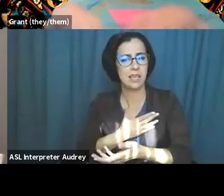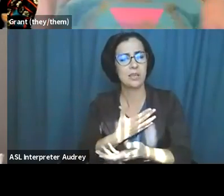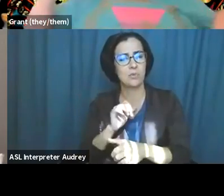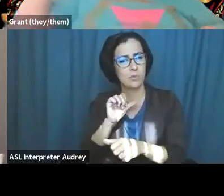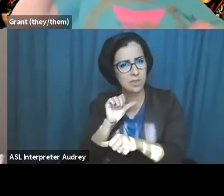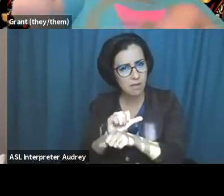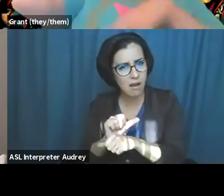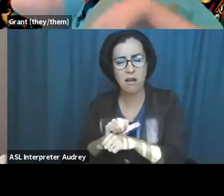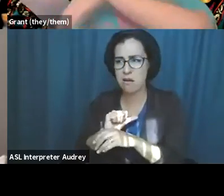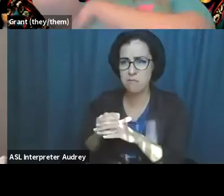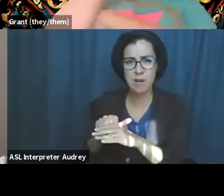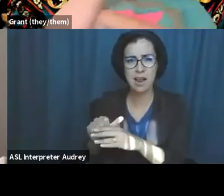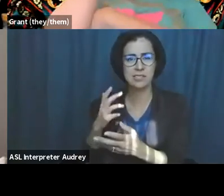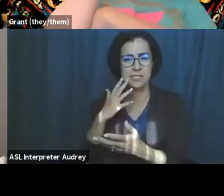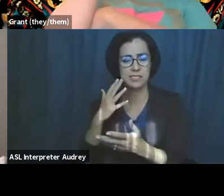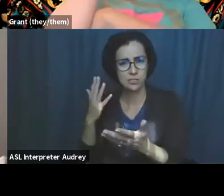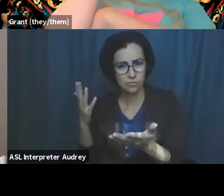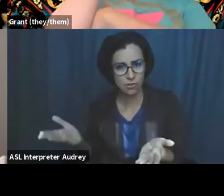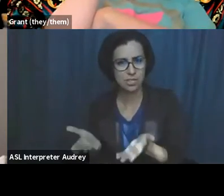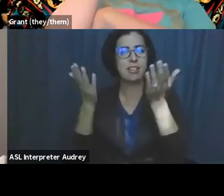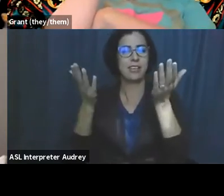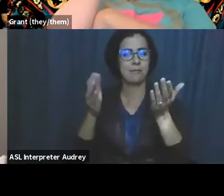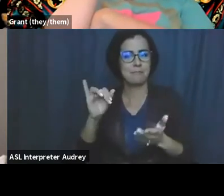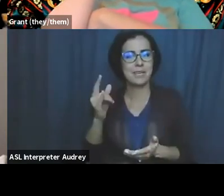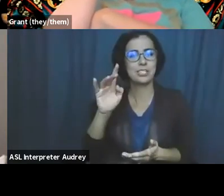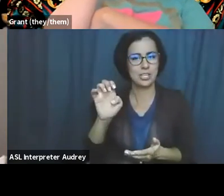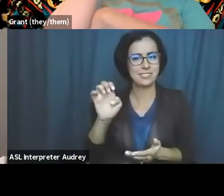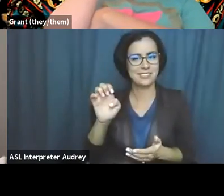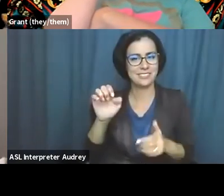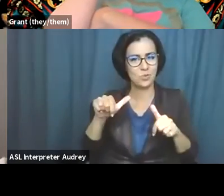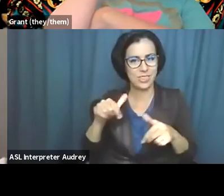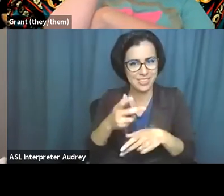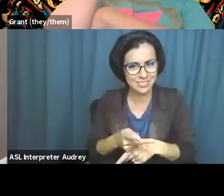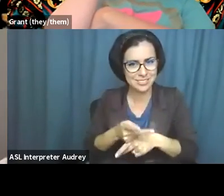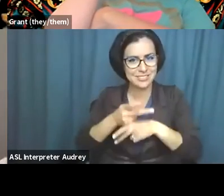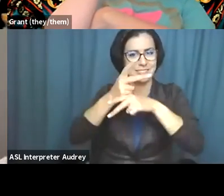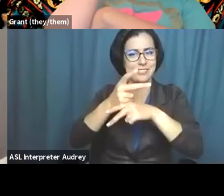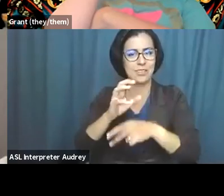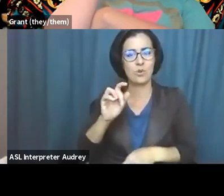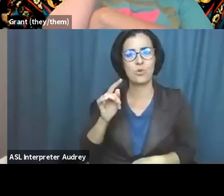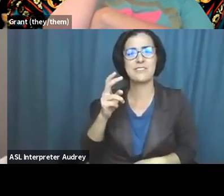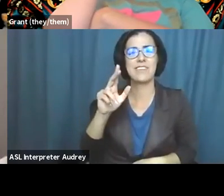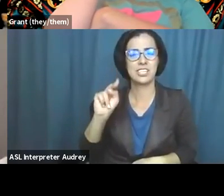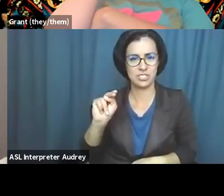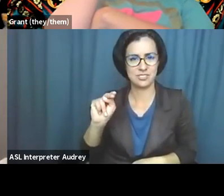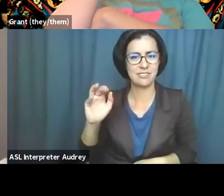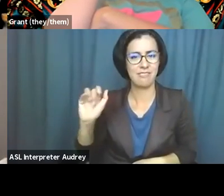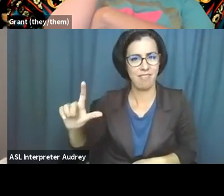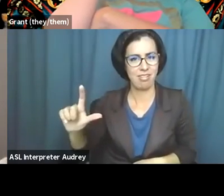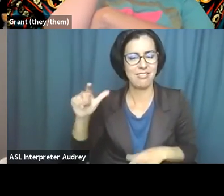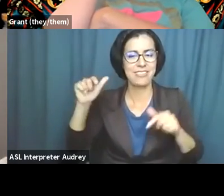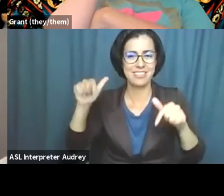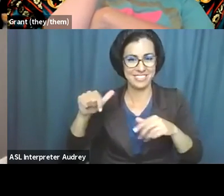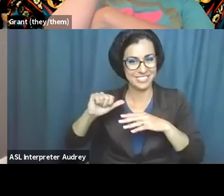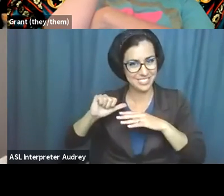up justice, with these, um, cultivation calls, that this is, uh, um, this is a practice of